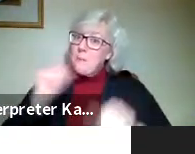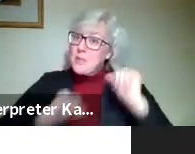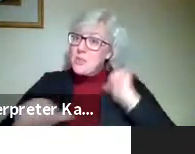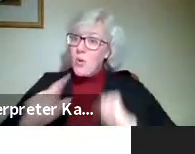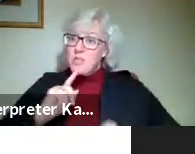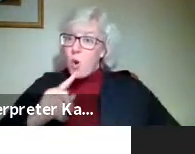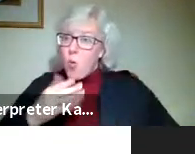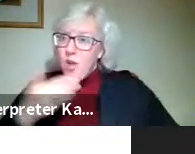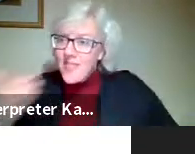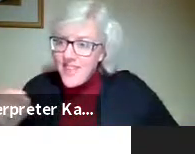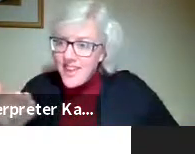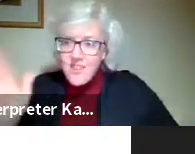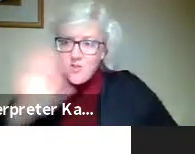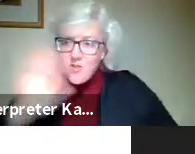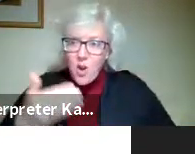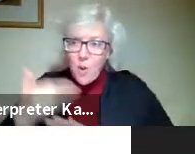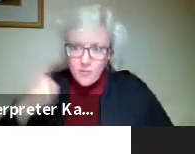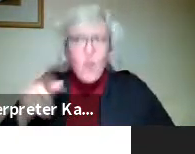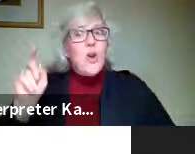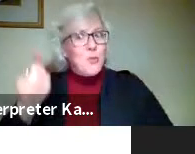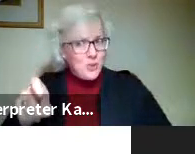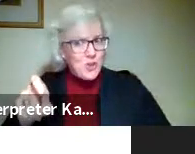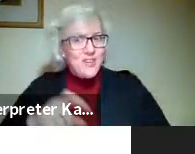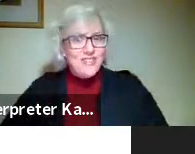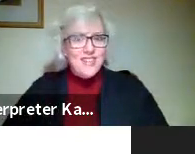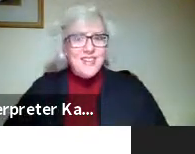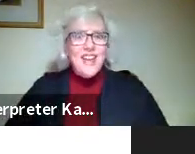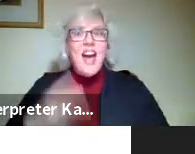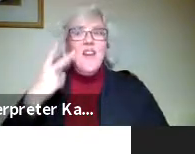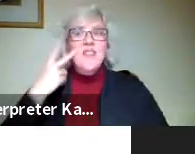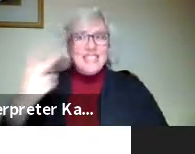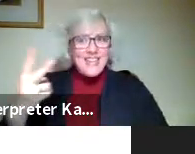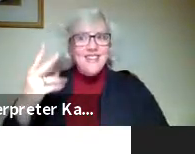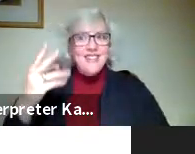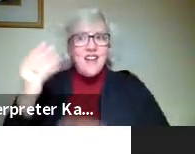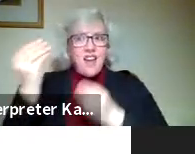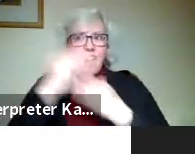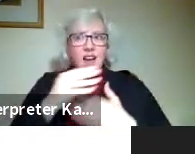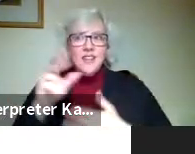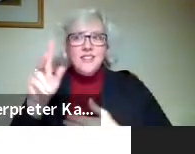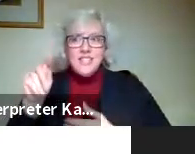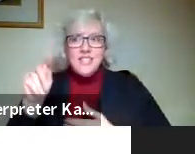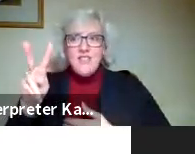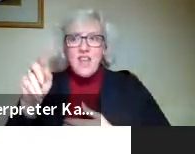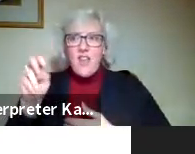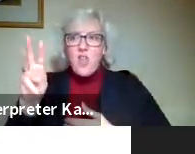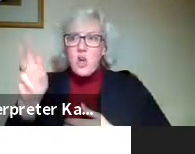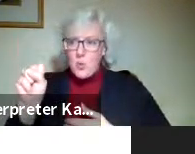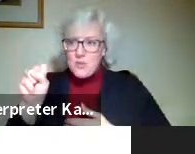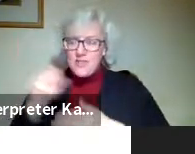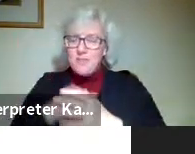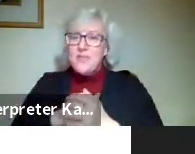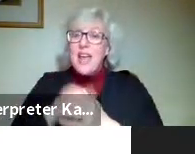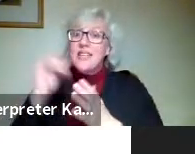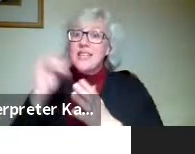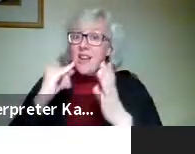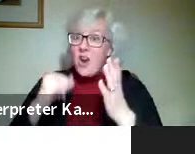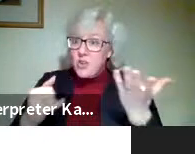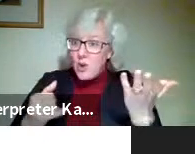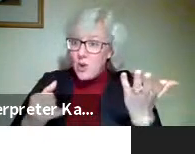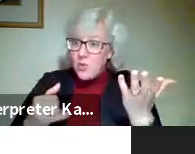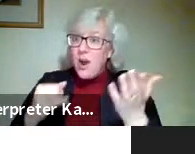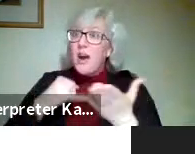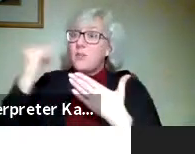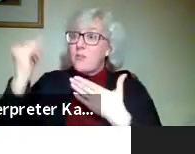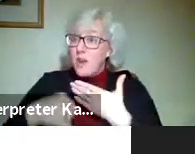real show, you guys. If you haven't gone, you should. And I've caught it on the news. It's an art show of art